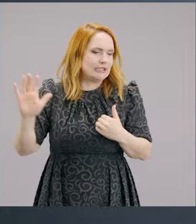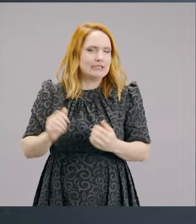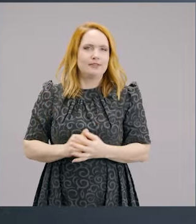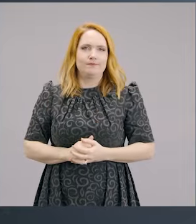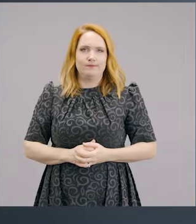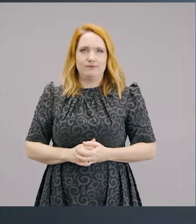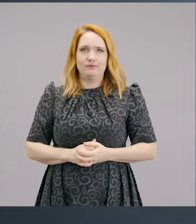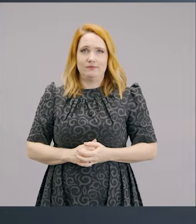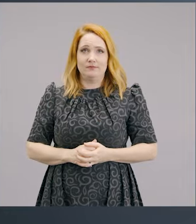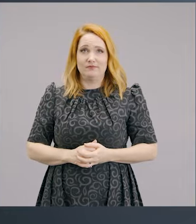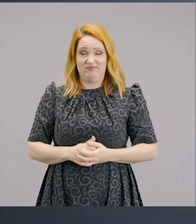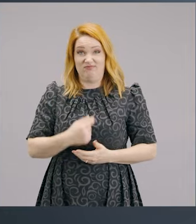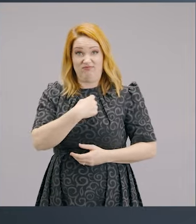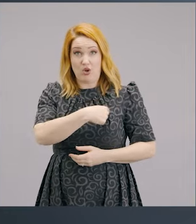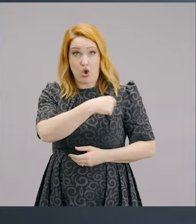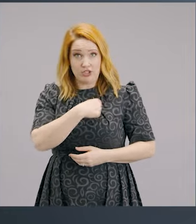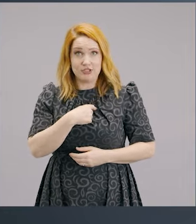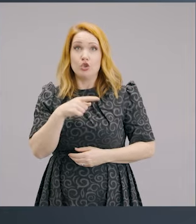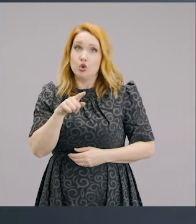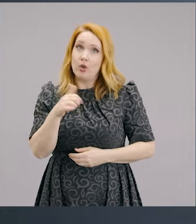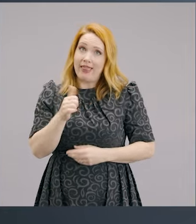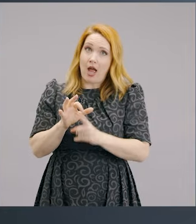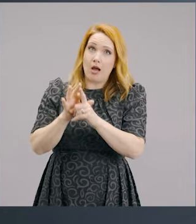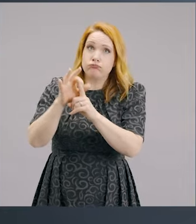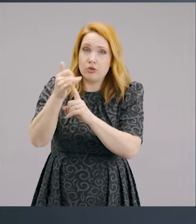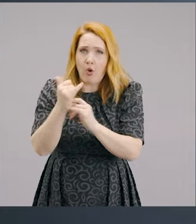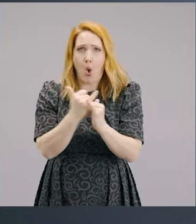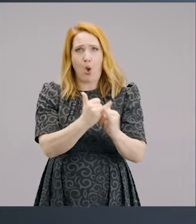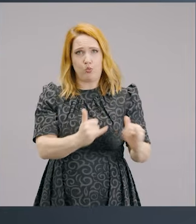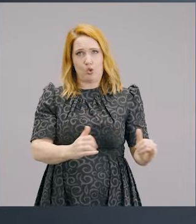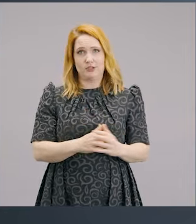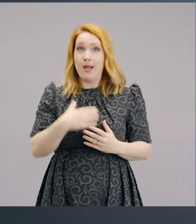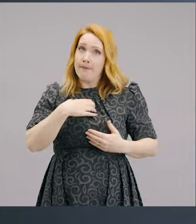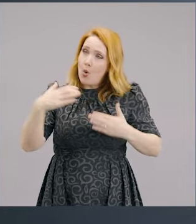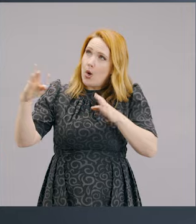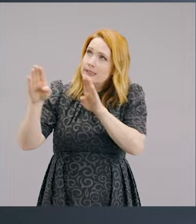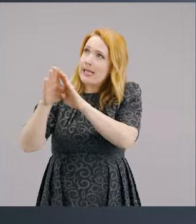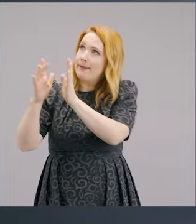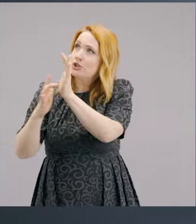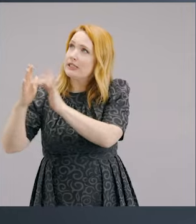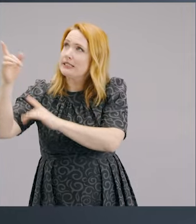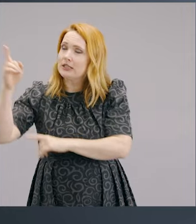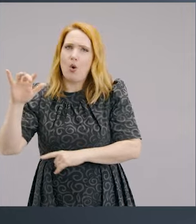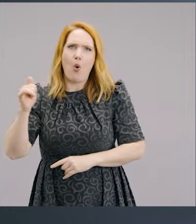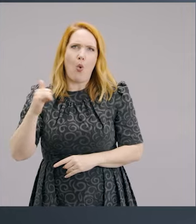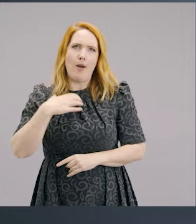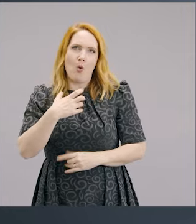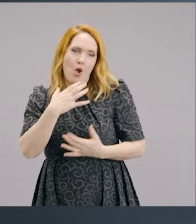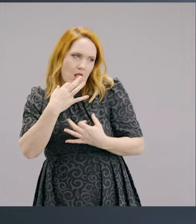We are either going in one direction or we're going in the other. We're either becoming more like Jesus or becoming more selfish.